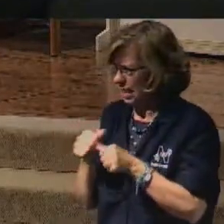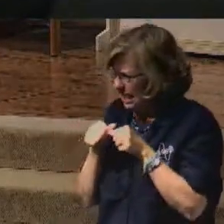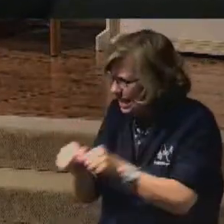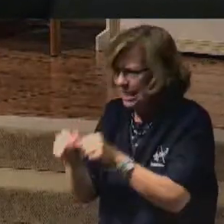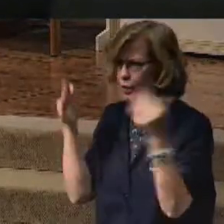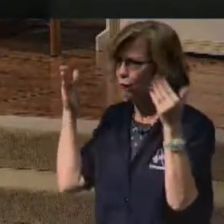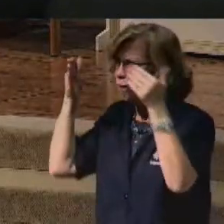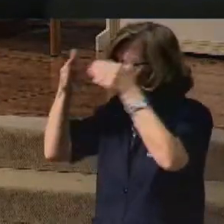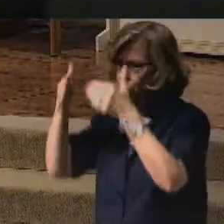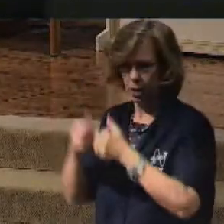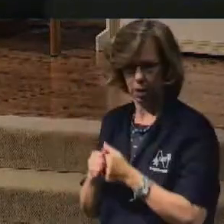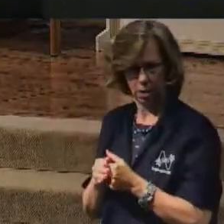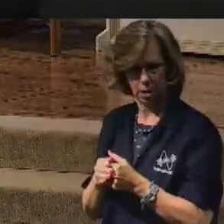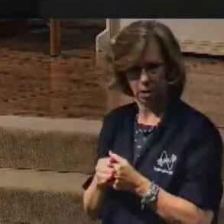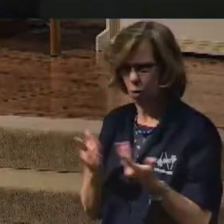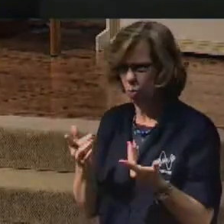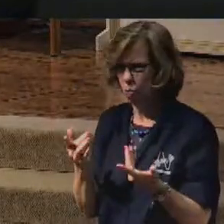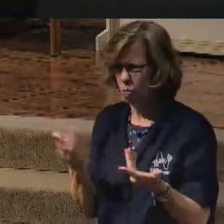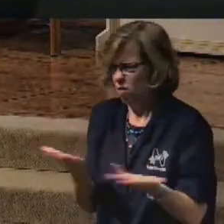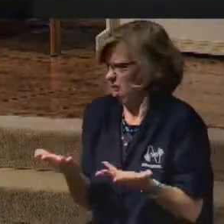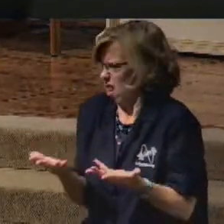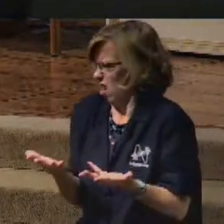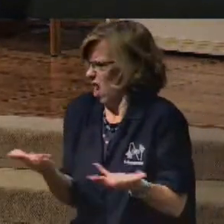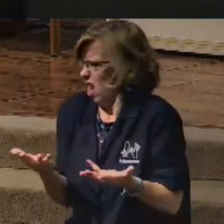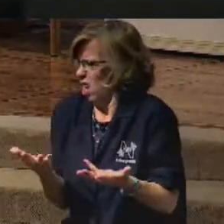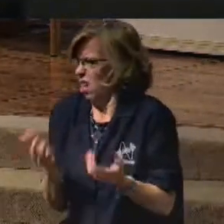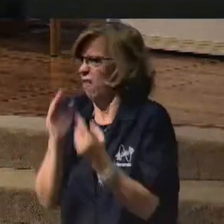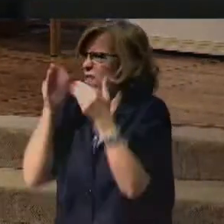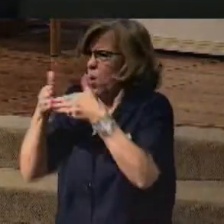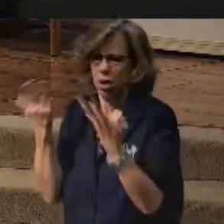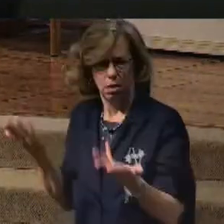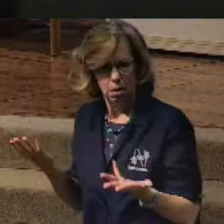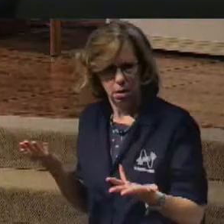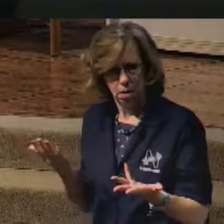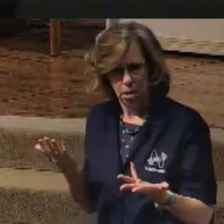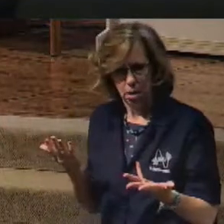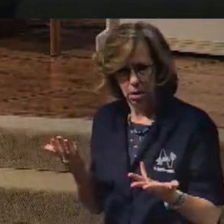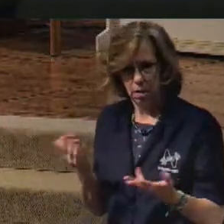First, what do we stay focused on? Hebrews 12, 2.